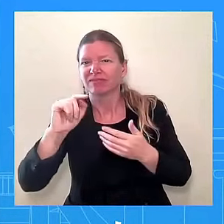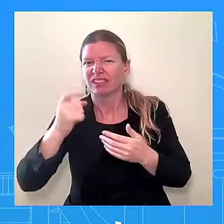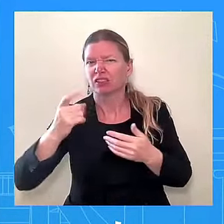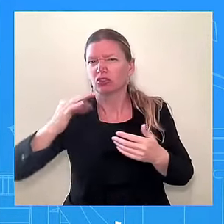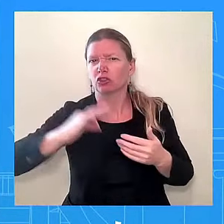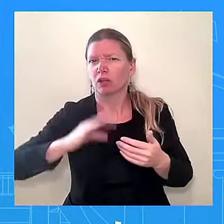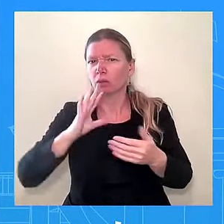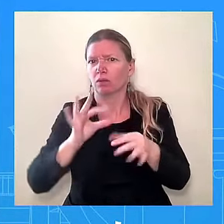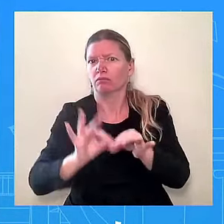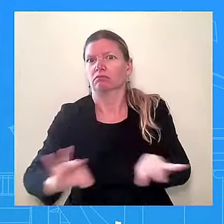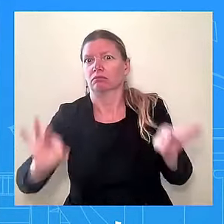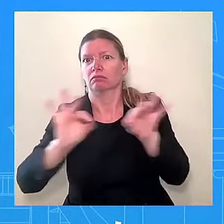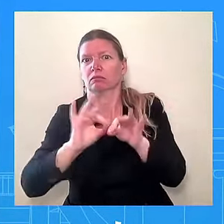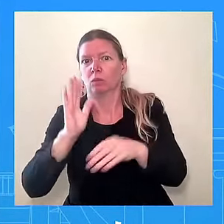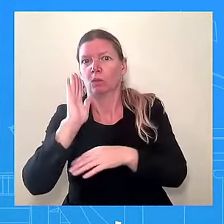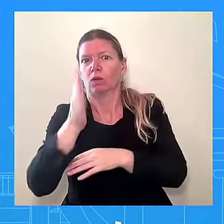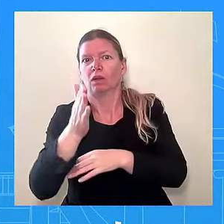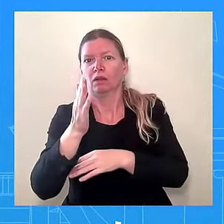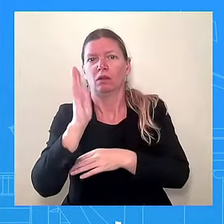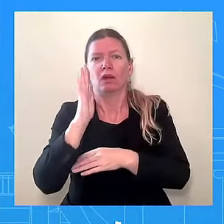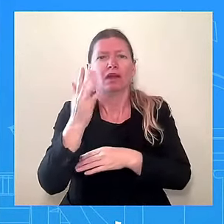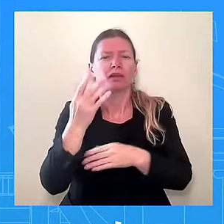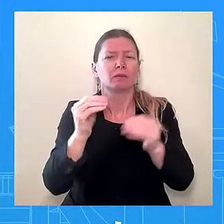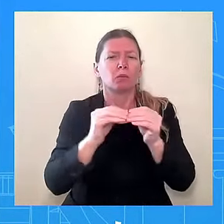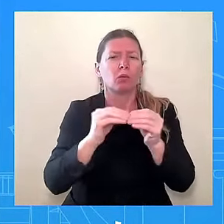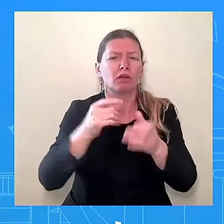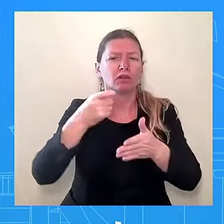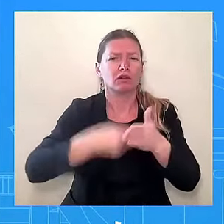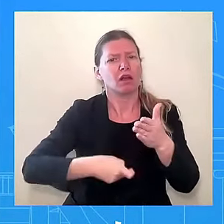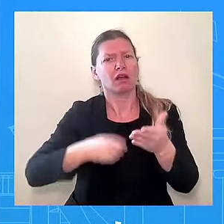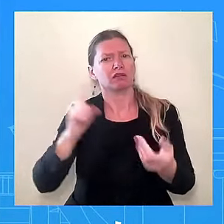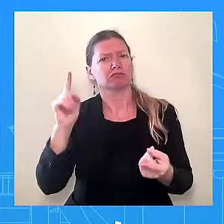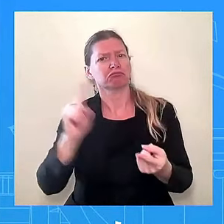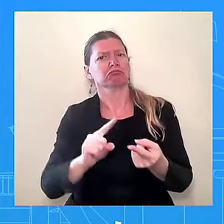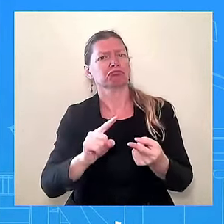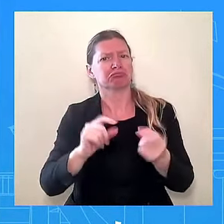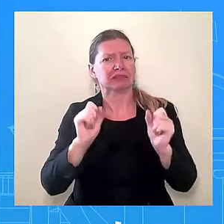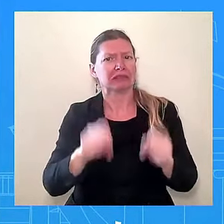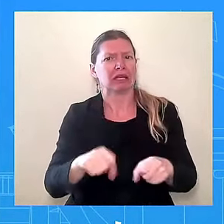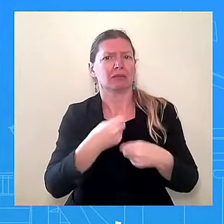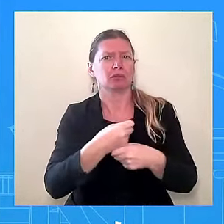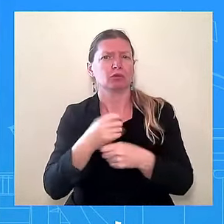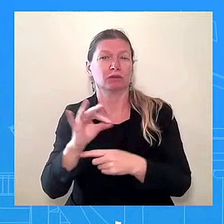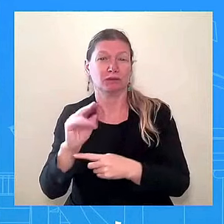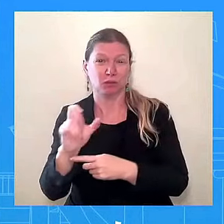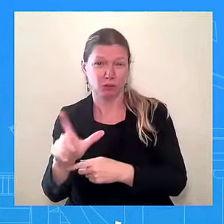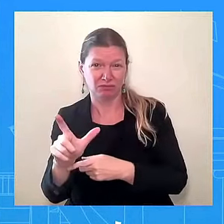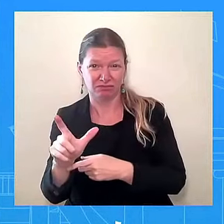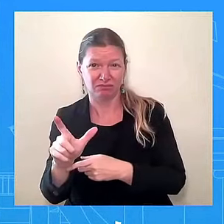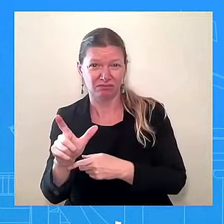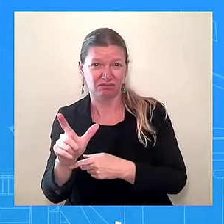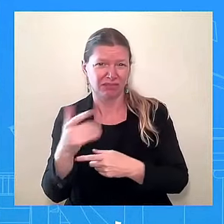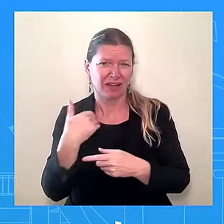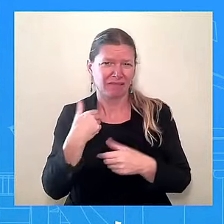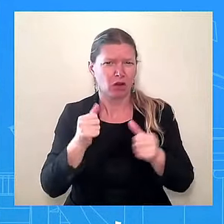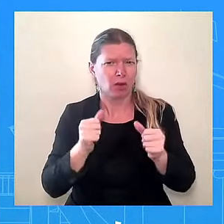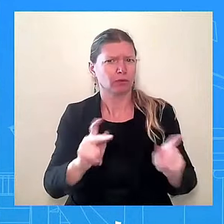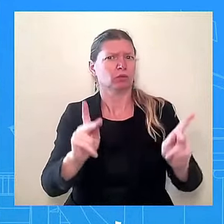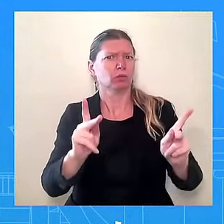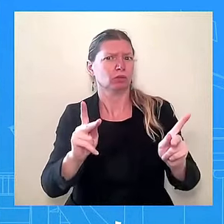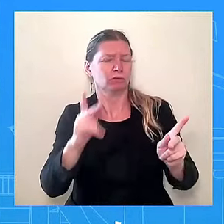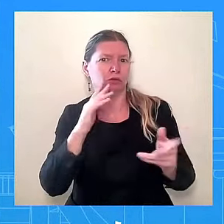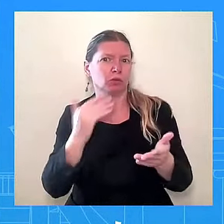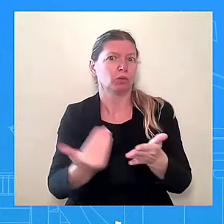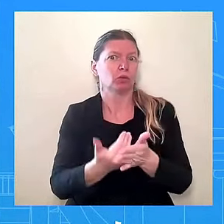opportunities here for large new income sources for farmers, new products being